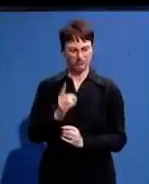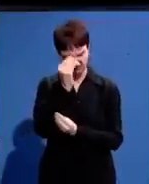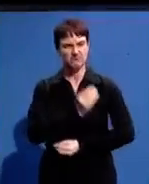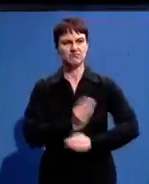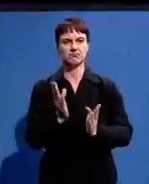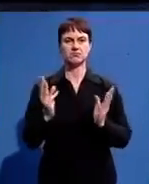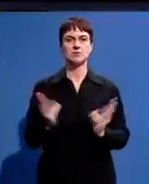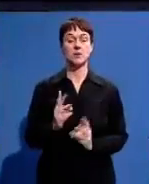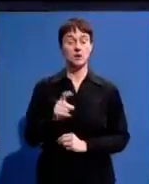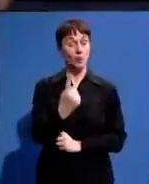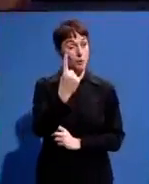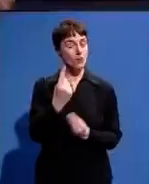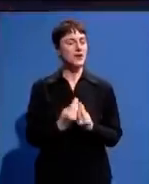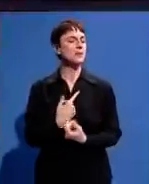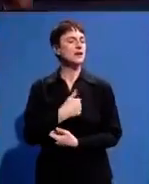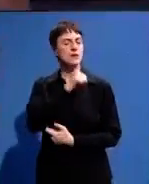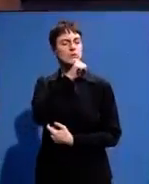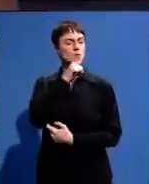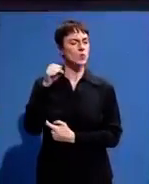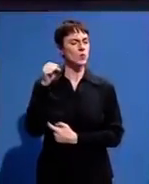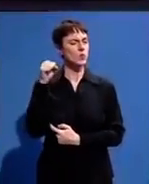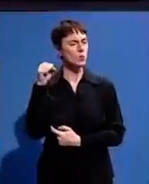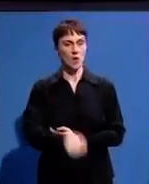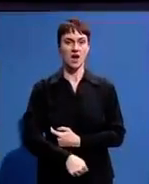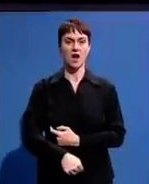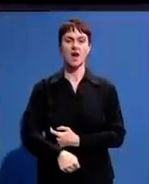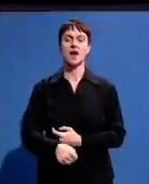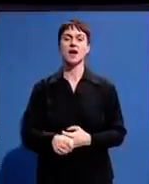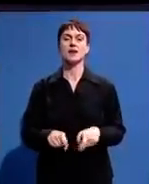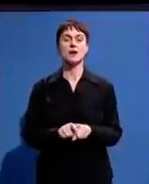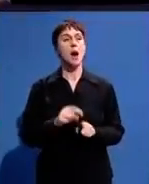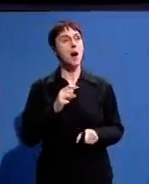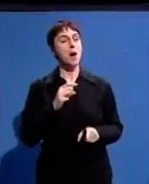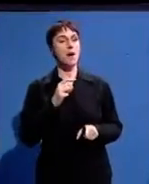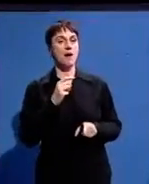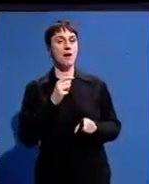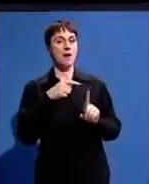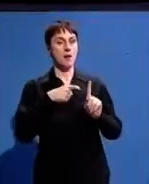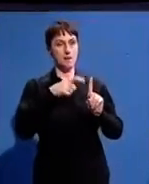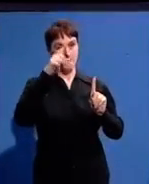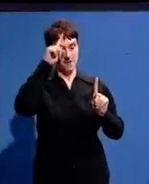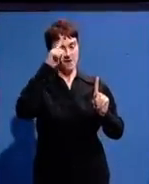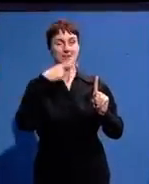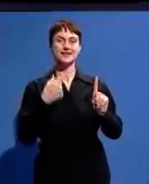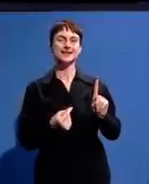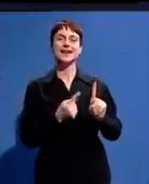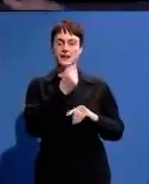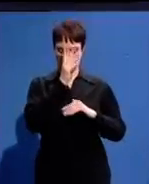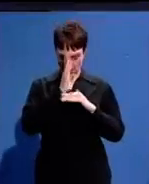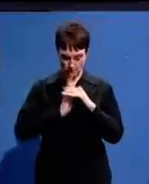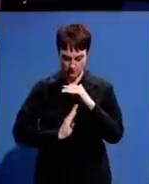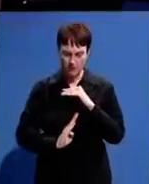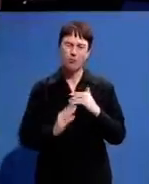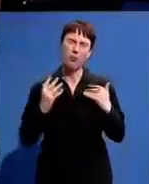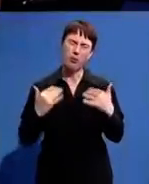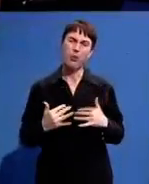which is one thing I love and admire I'll always use that Madiba did humbleness there's nothing as nice as telling the